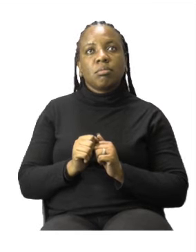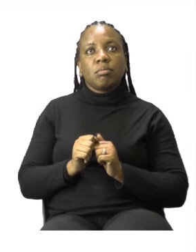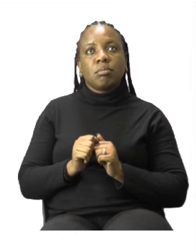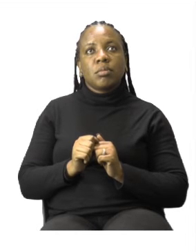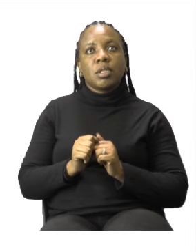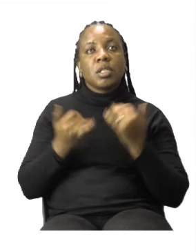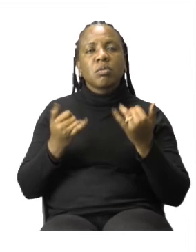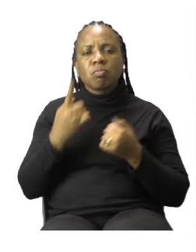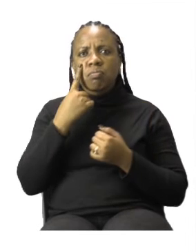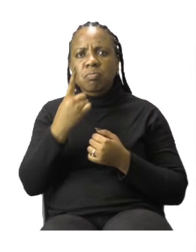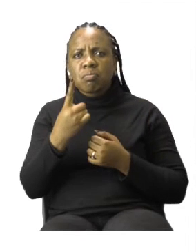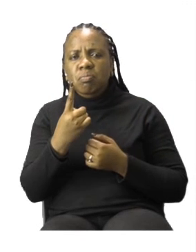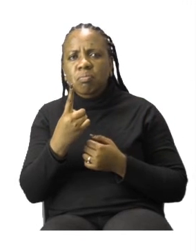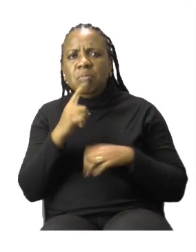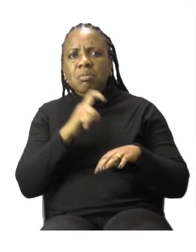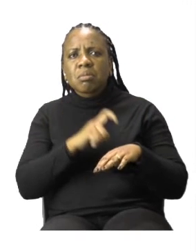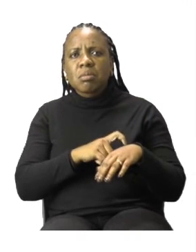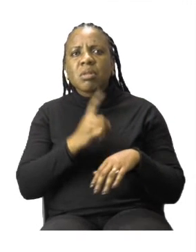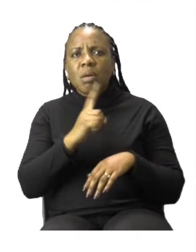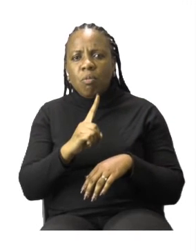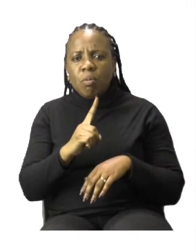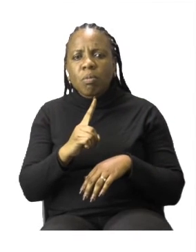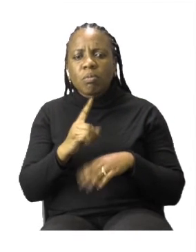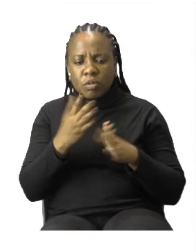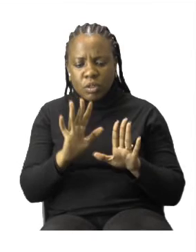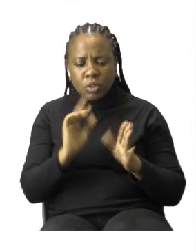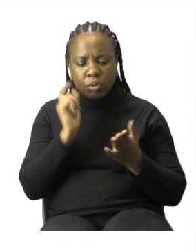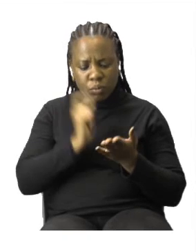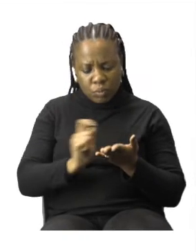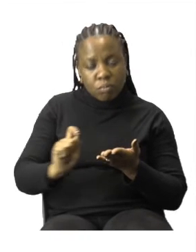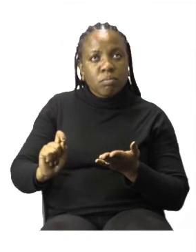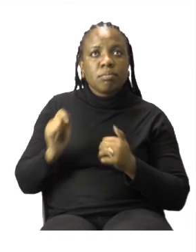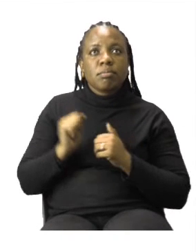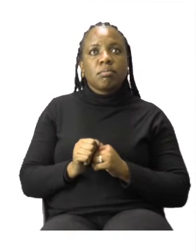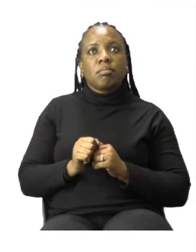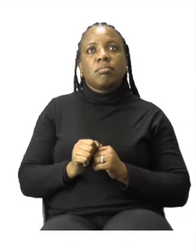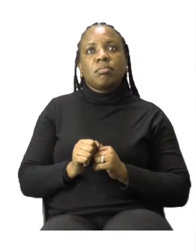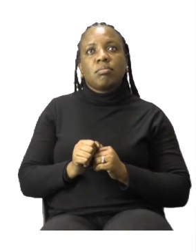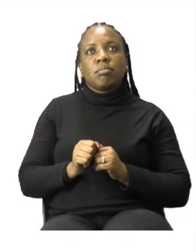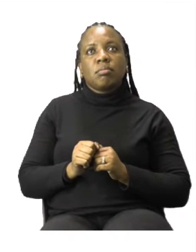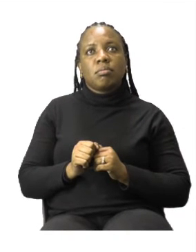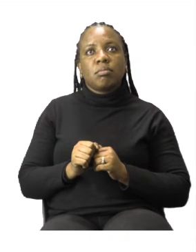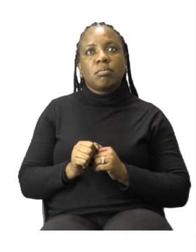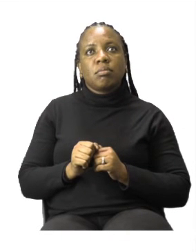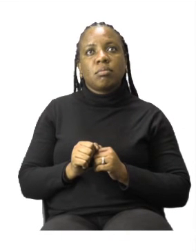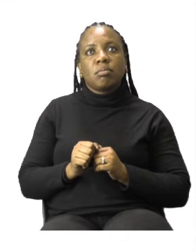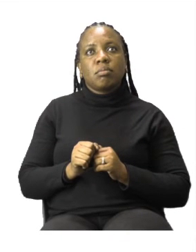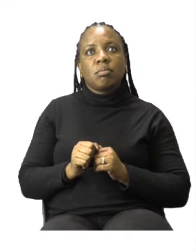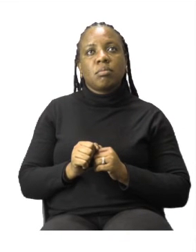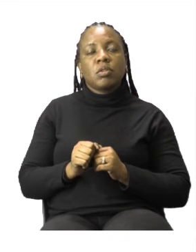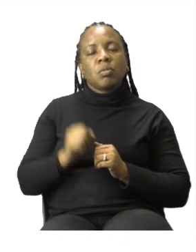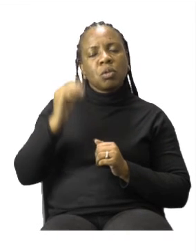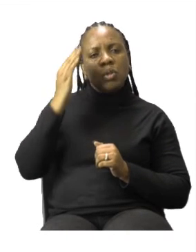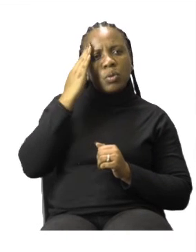write it. You can see that when we are doing our time, the minute hand and the